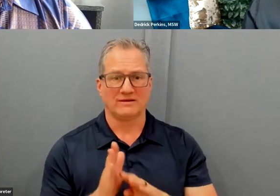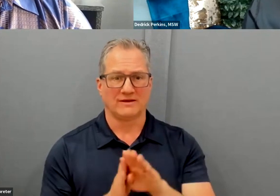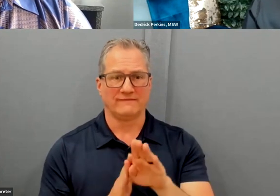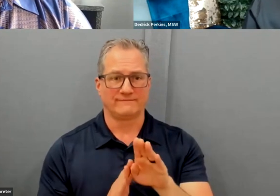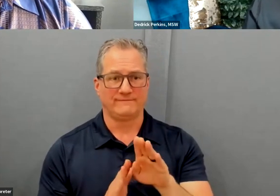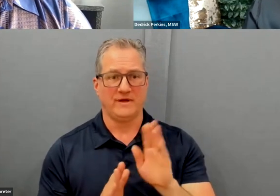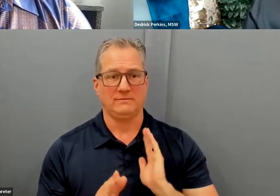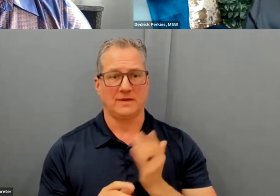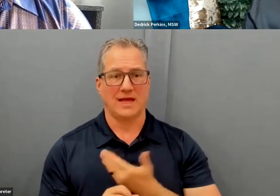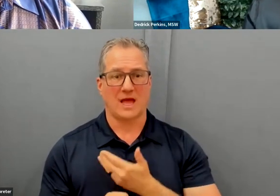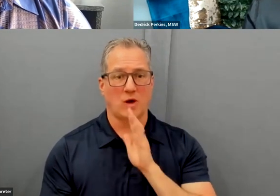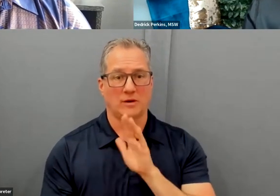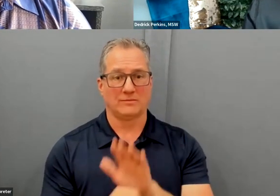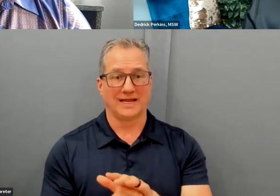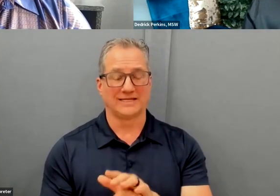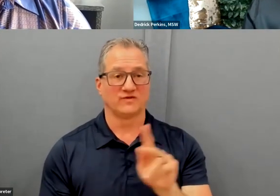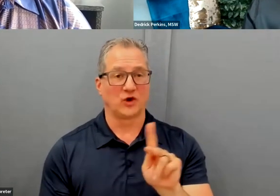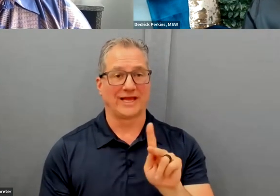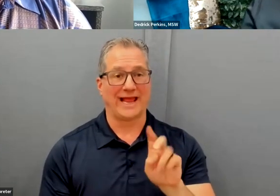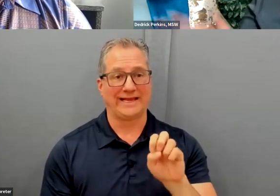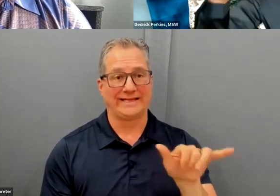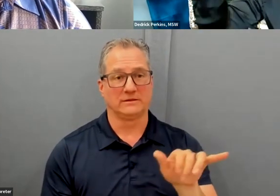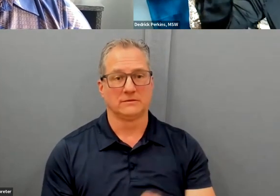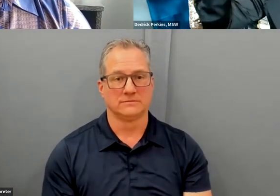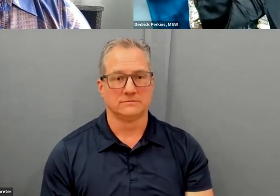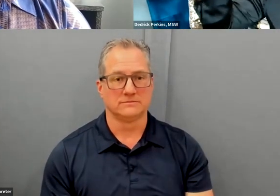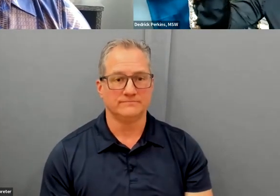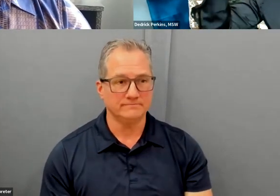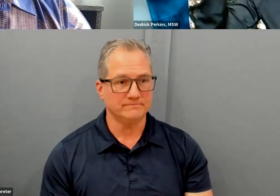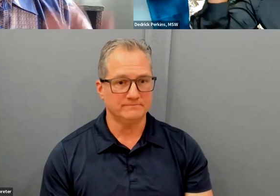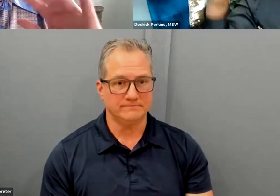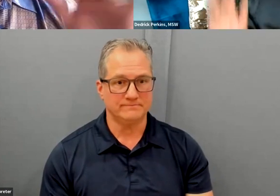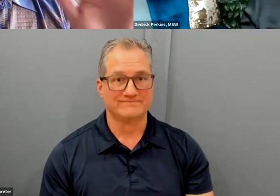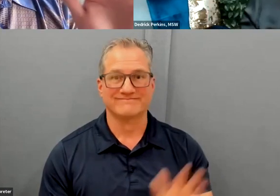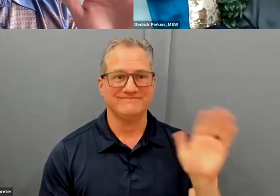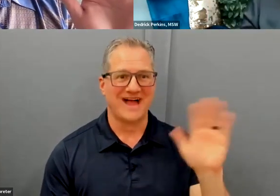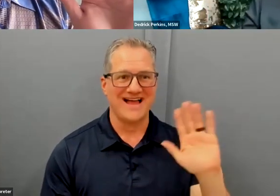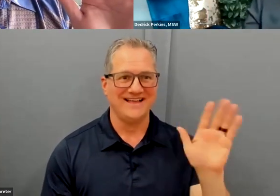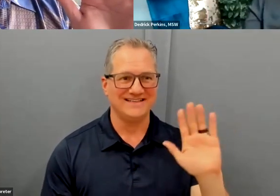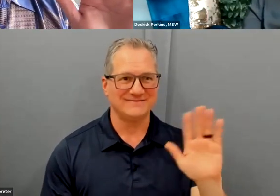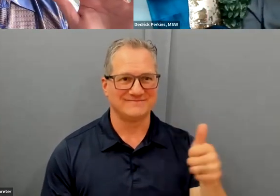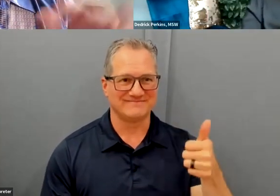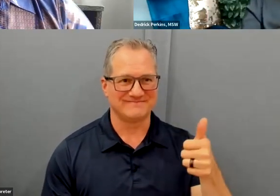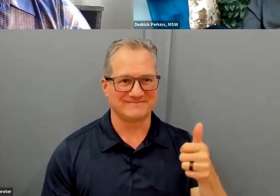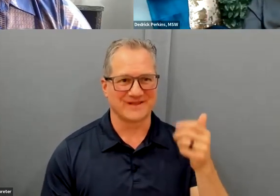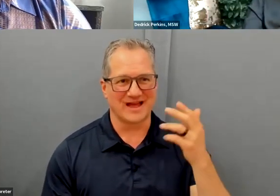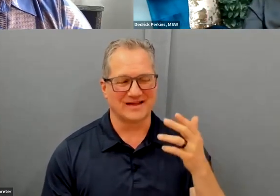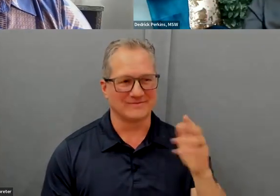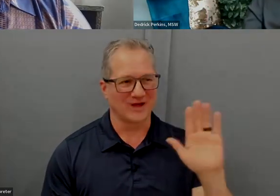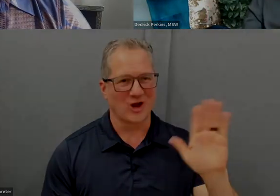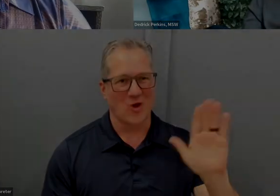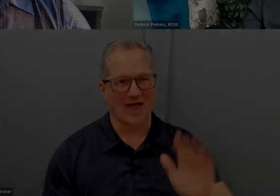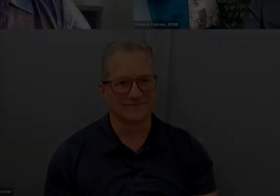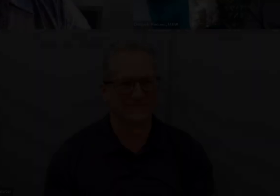Keiki. Awesome. Have a good weekend. Aloha. Aloha. Aloha.